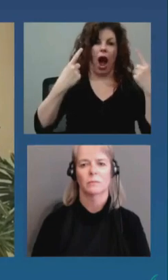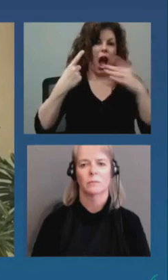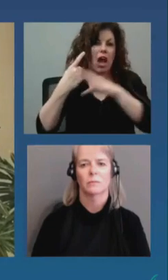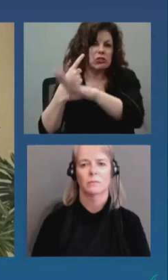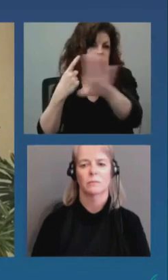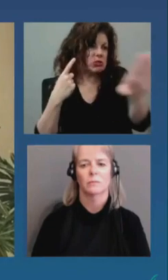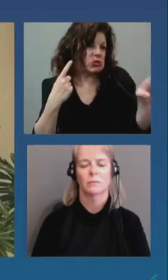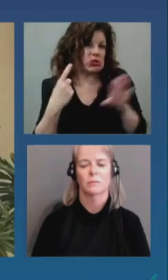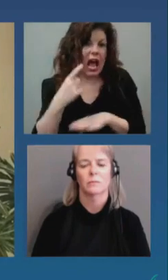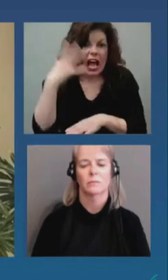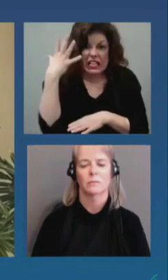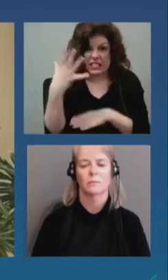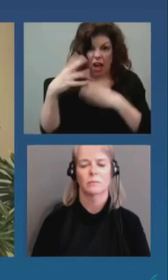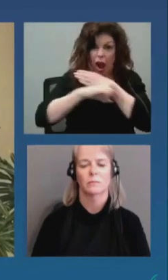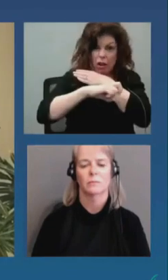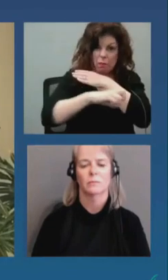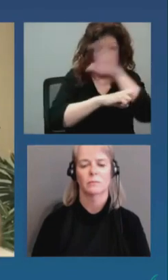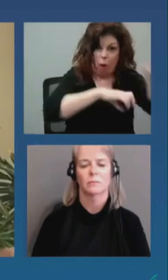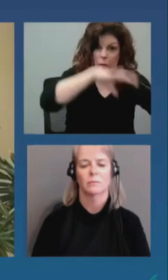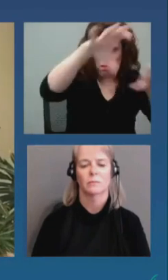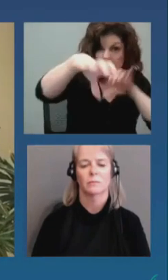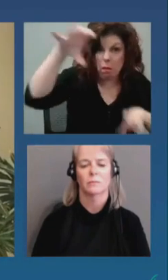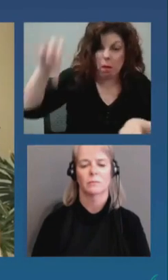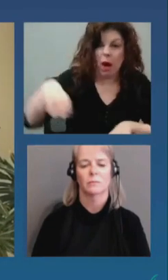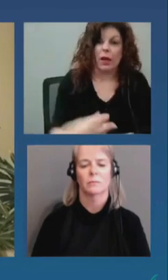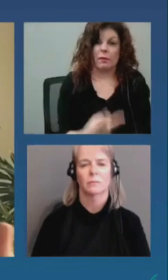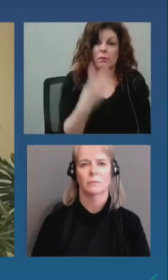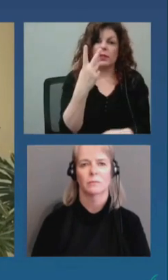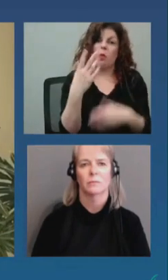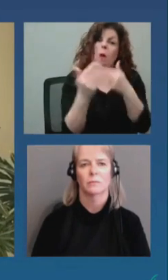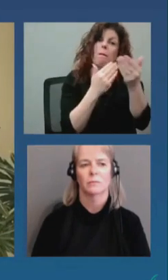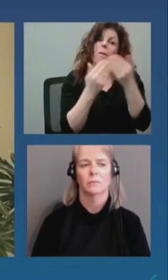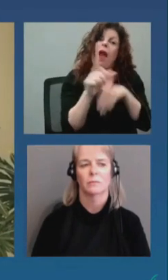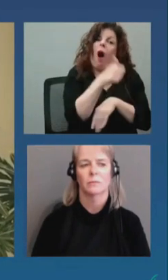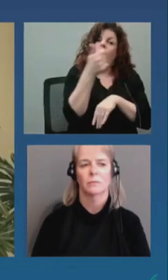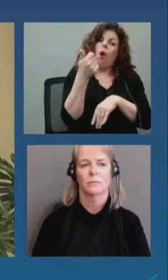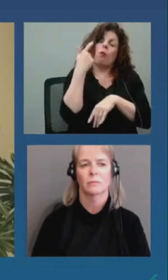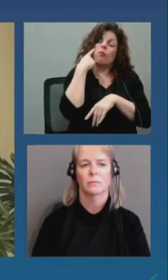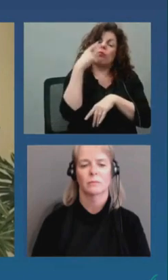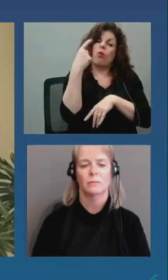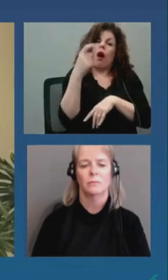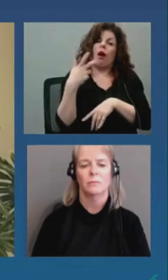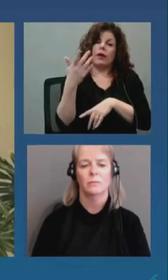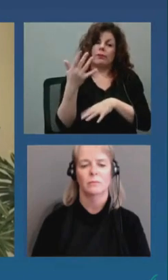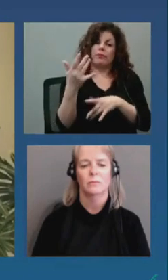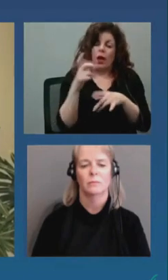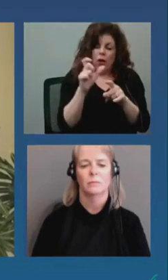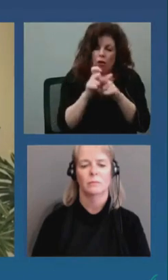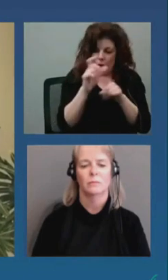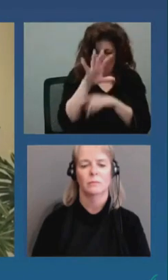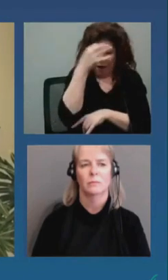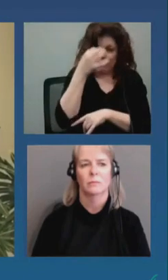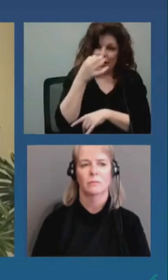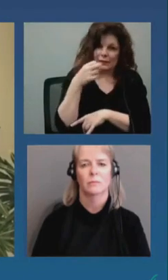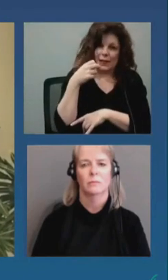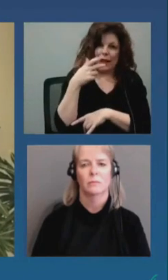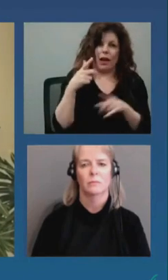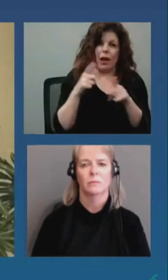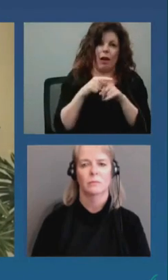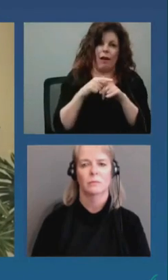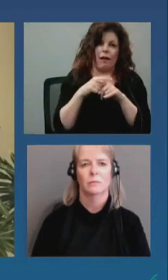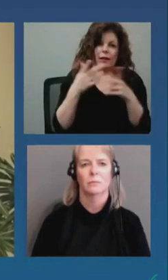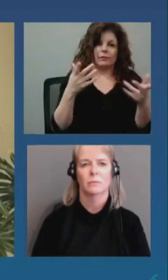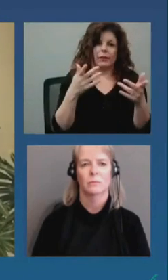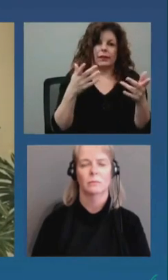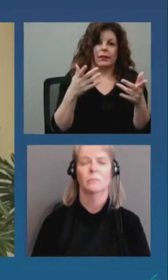les cinq ponts et les deux autres places pour ces parlements français ferries. Chief